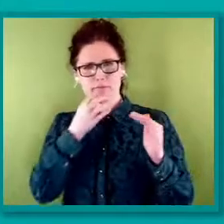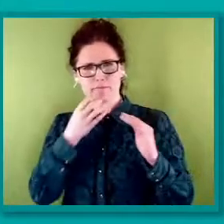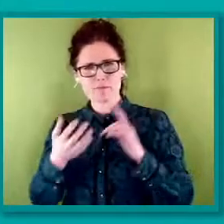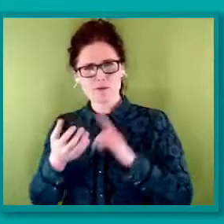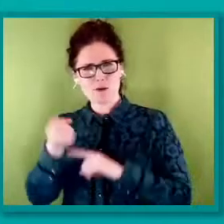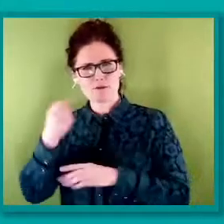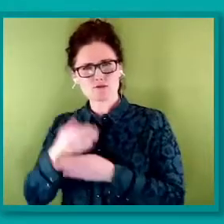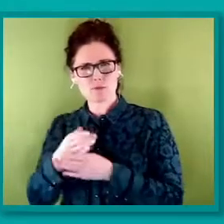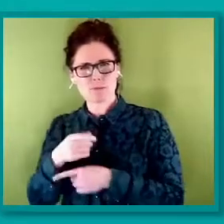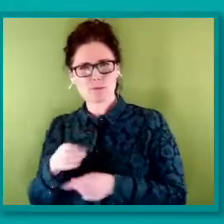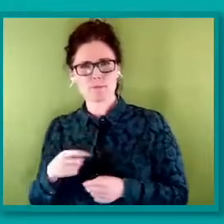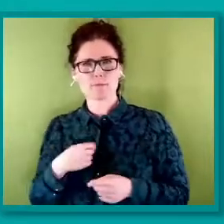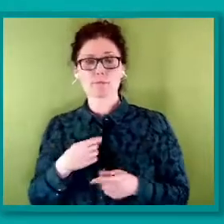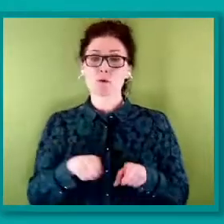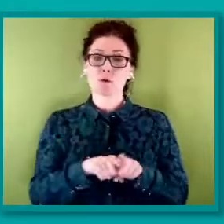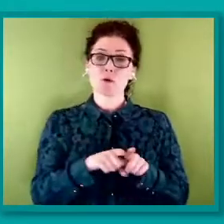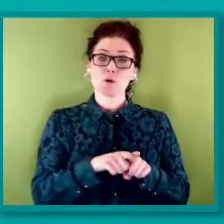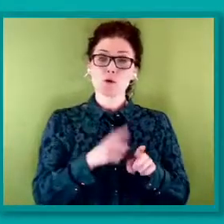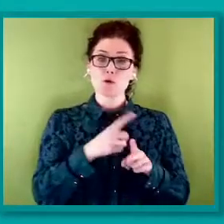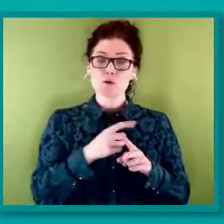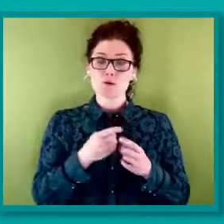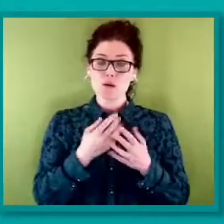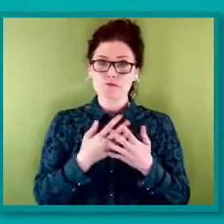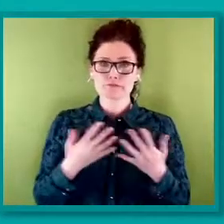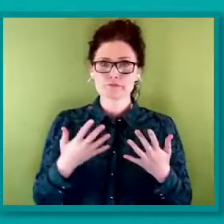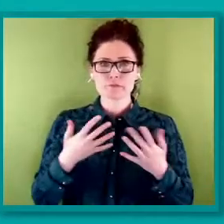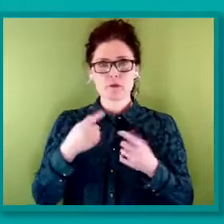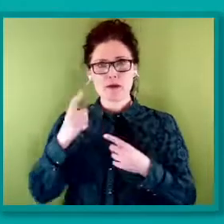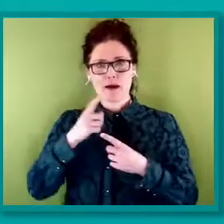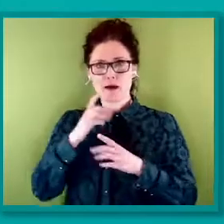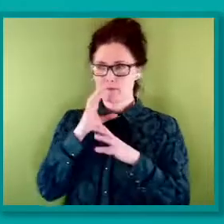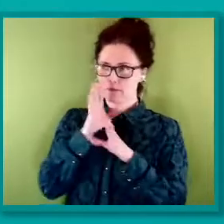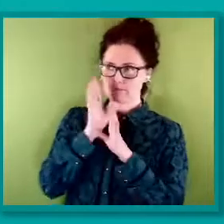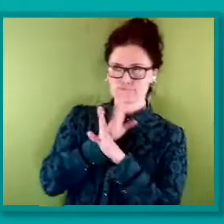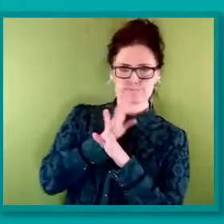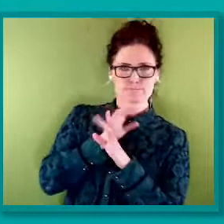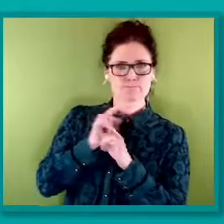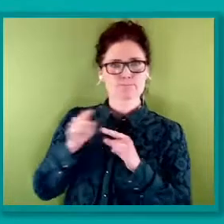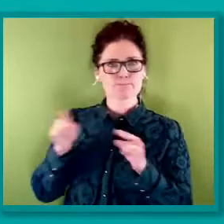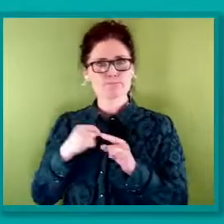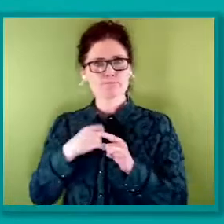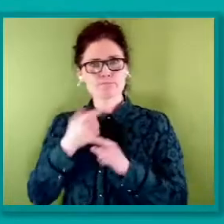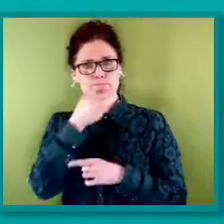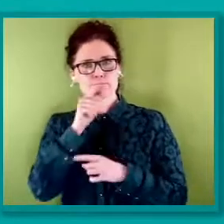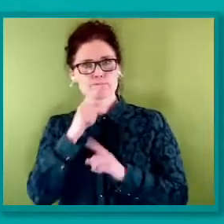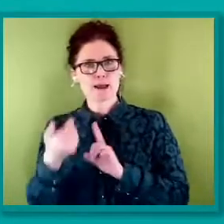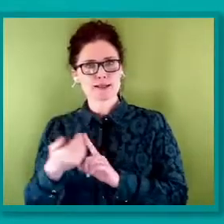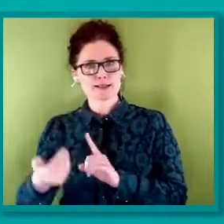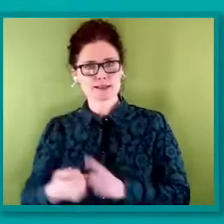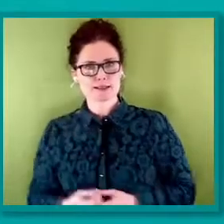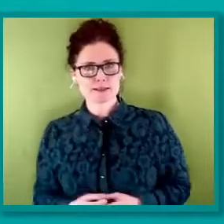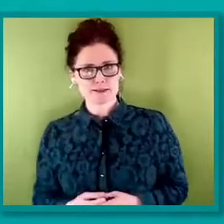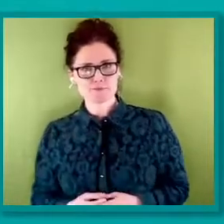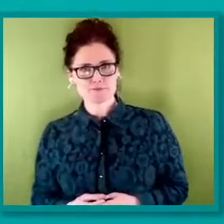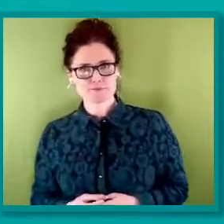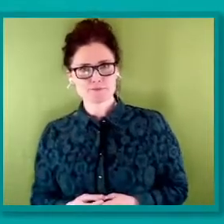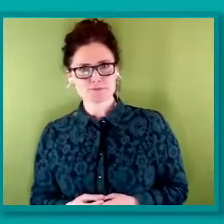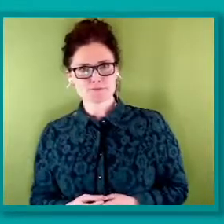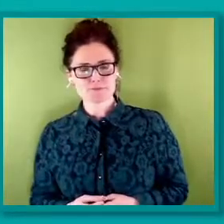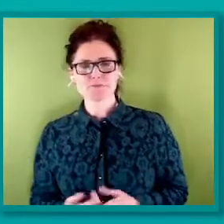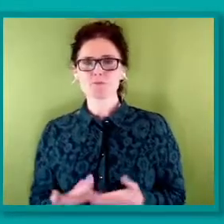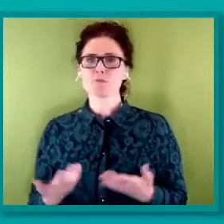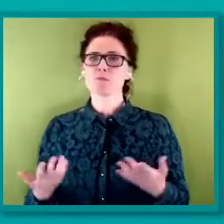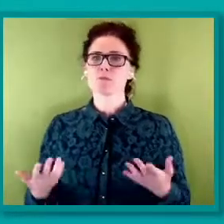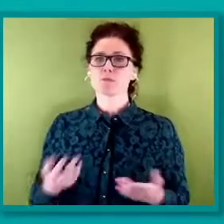said that they had to conceal their gender identity to avoid negative reaction from others. A 2015 Scottish